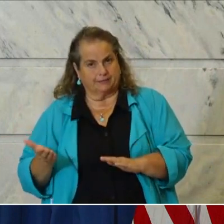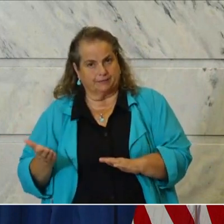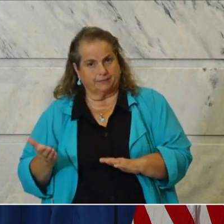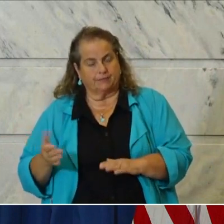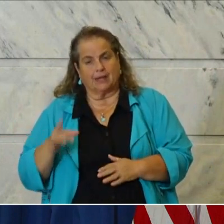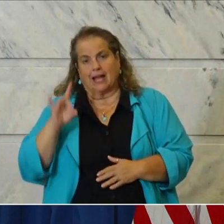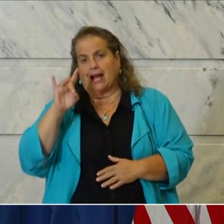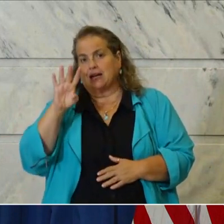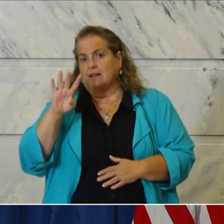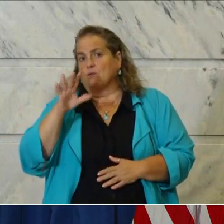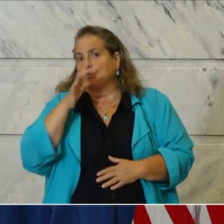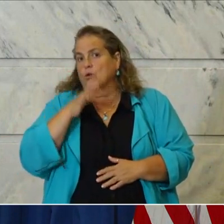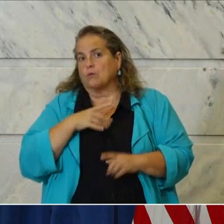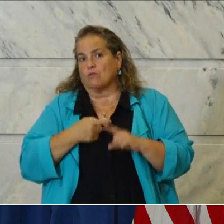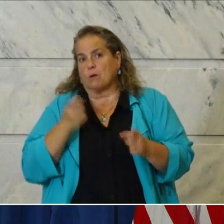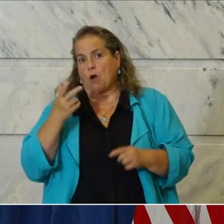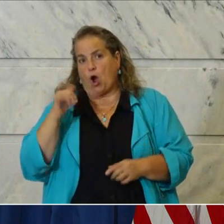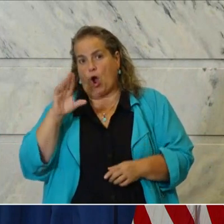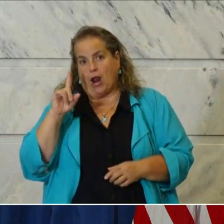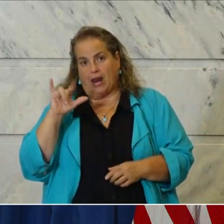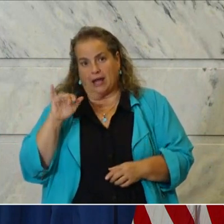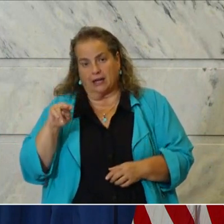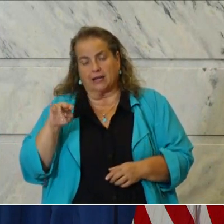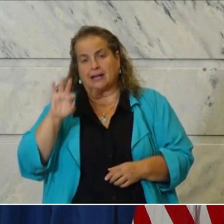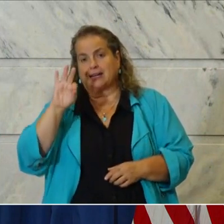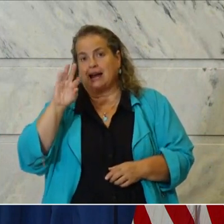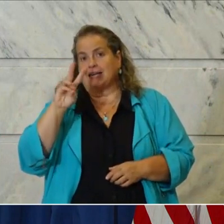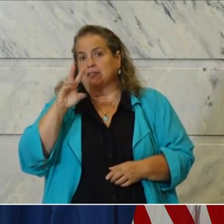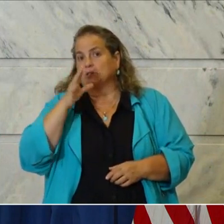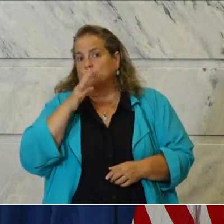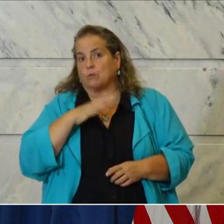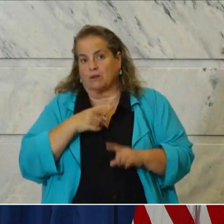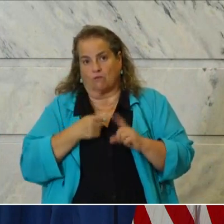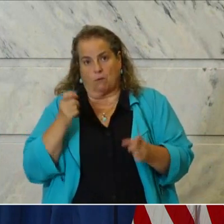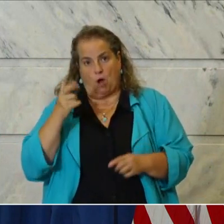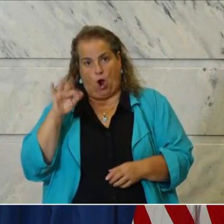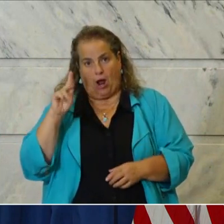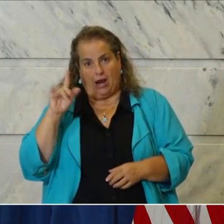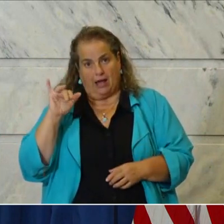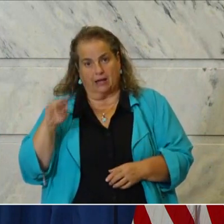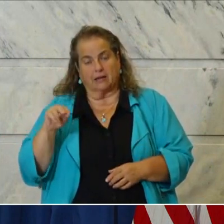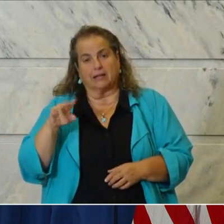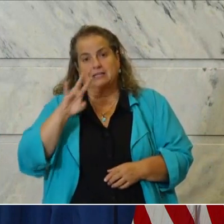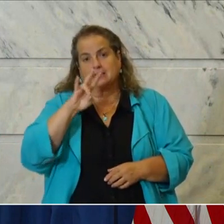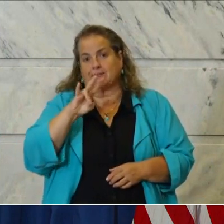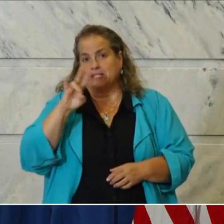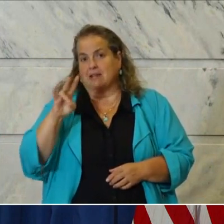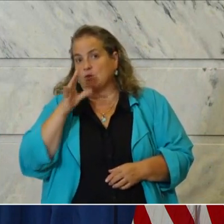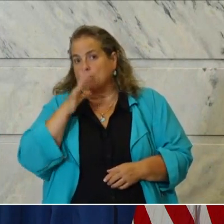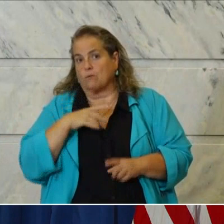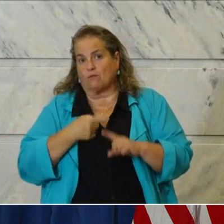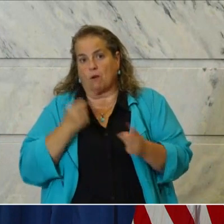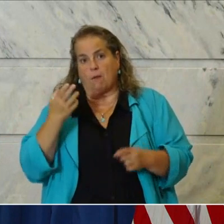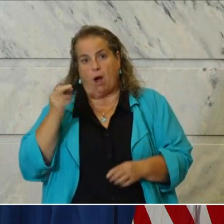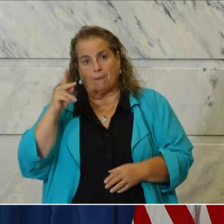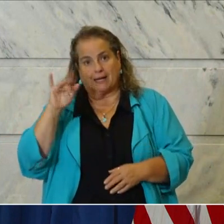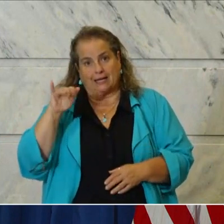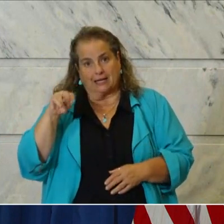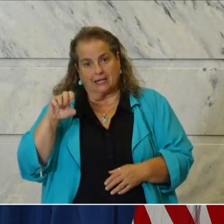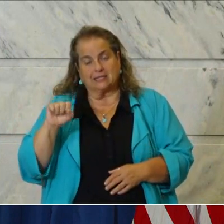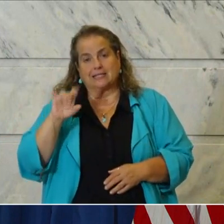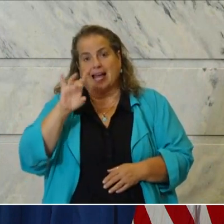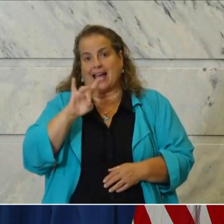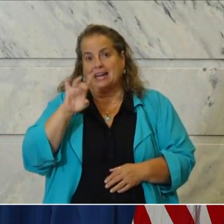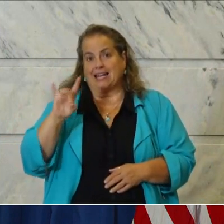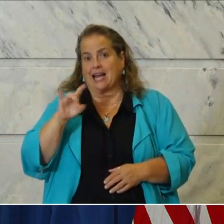84 year old woman from Harlan, 96 year old woman from Harlan, a 77 year old woman from Hopkins, an